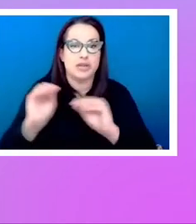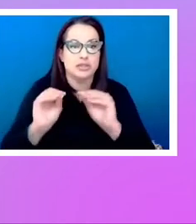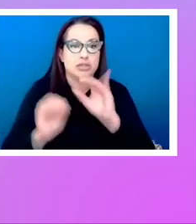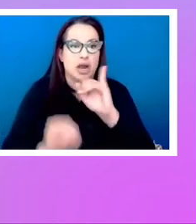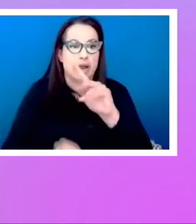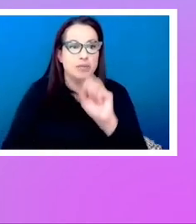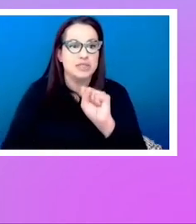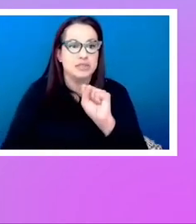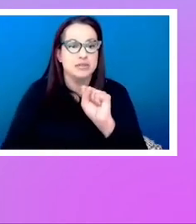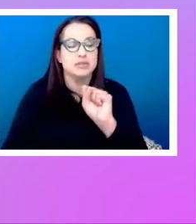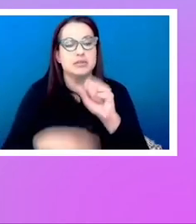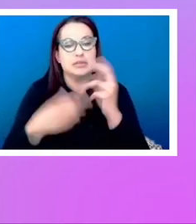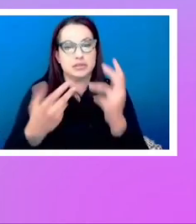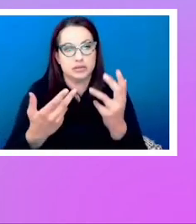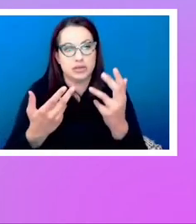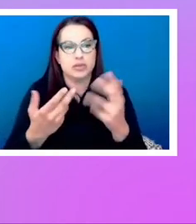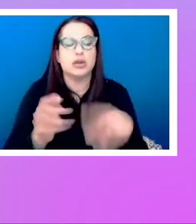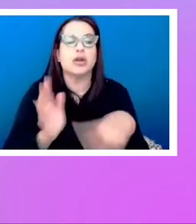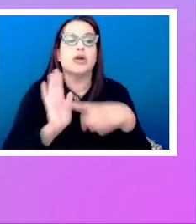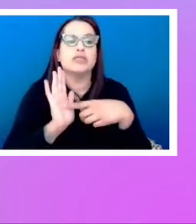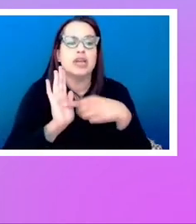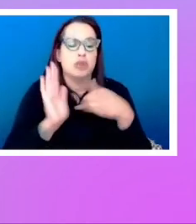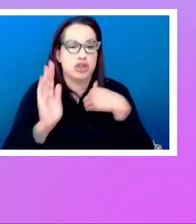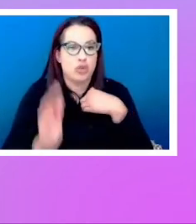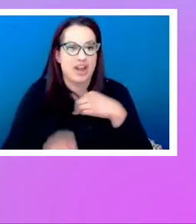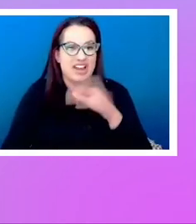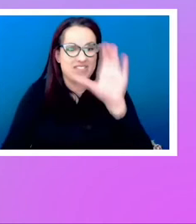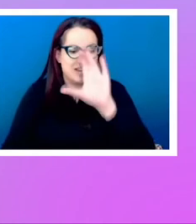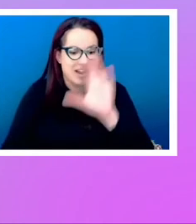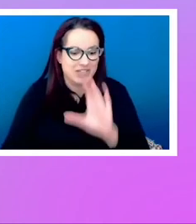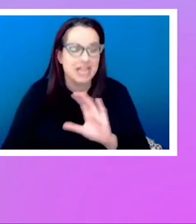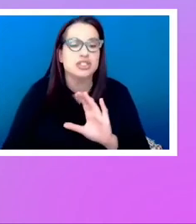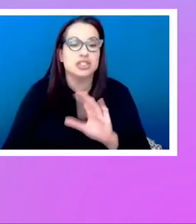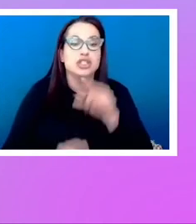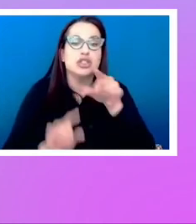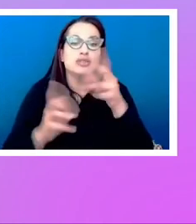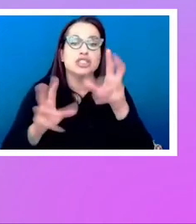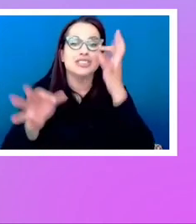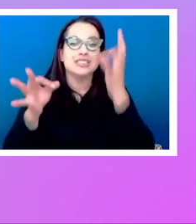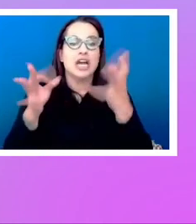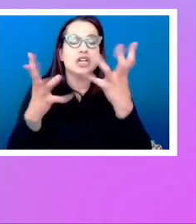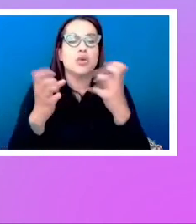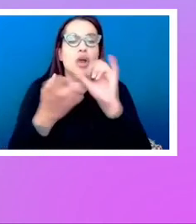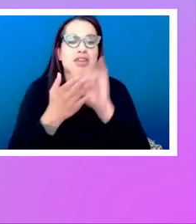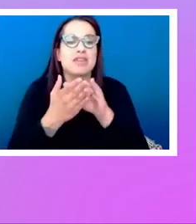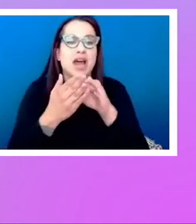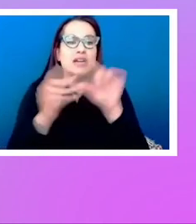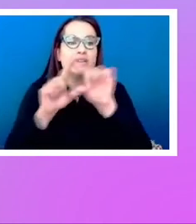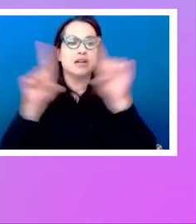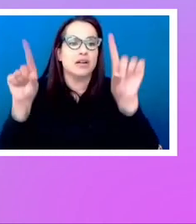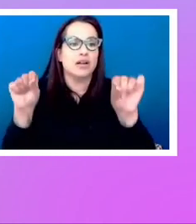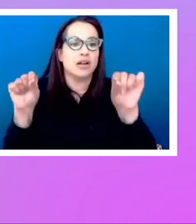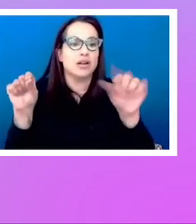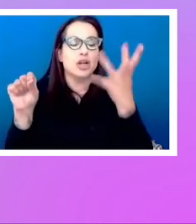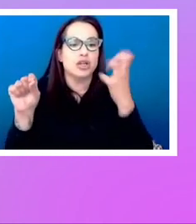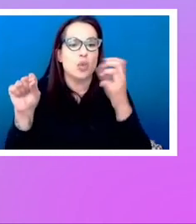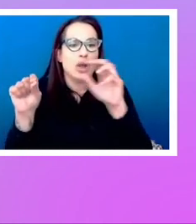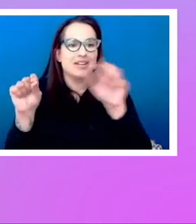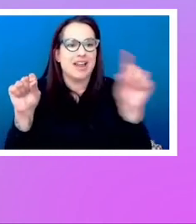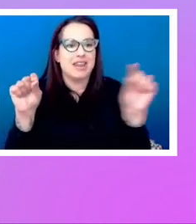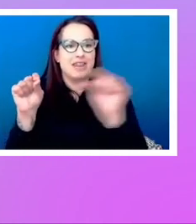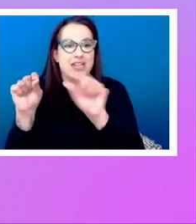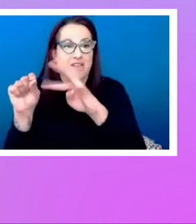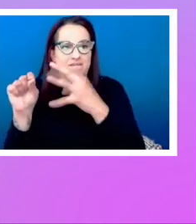So the sort of common thing is you've got a navigation and you've decided that you want the navigation point for penguins. You want that to come